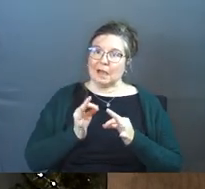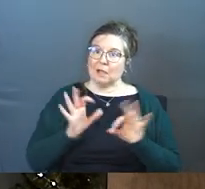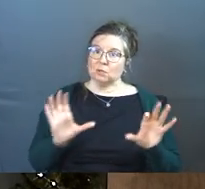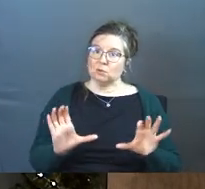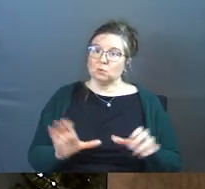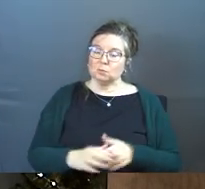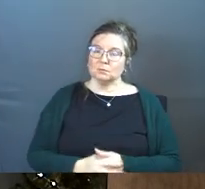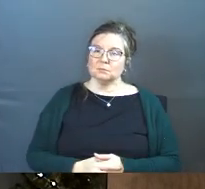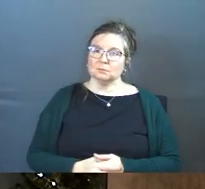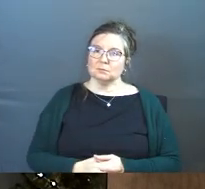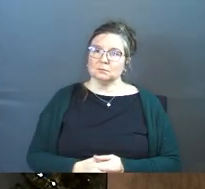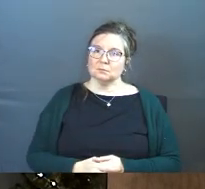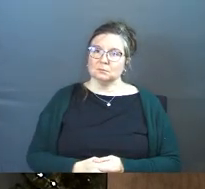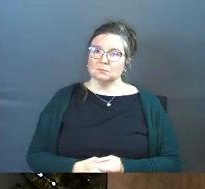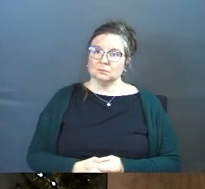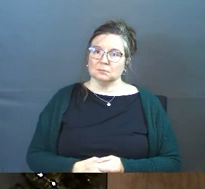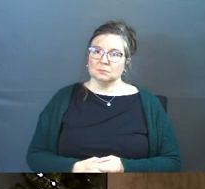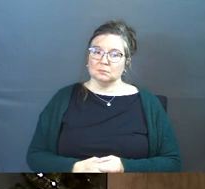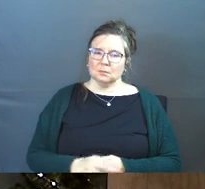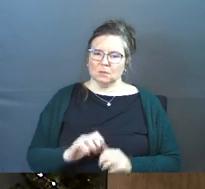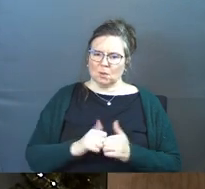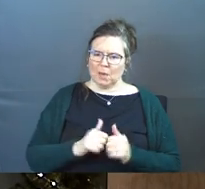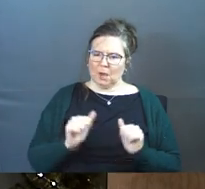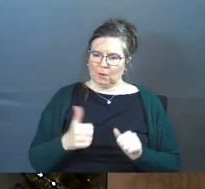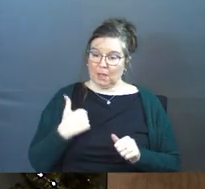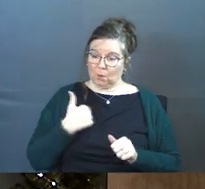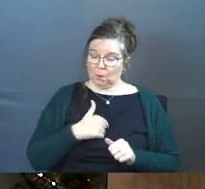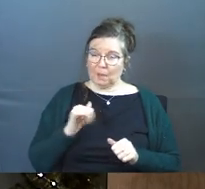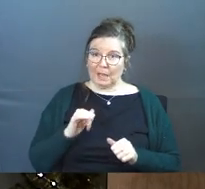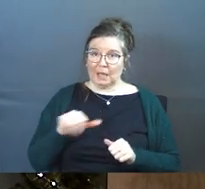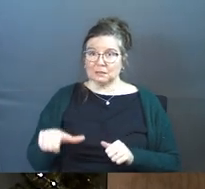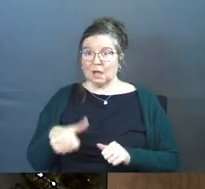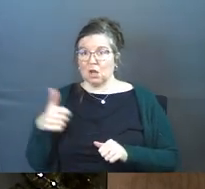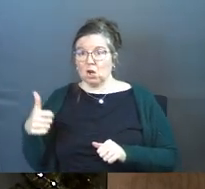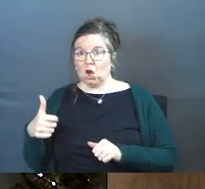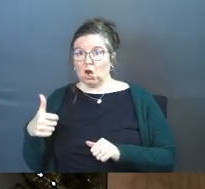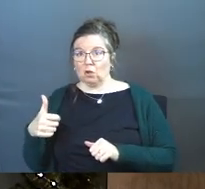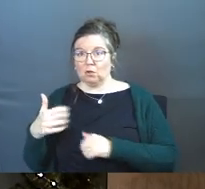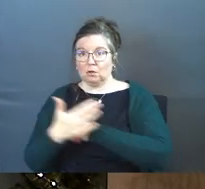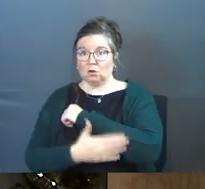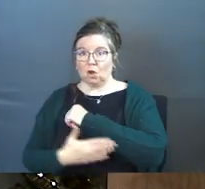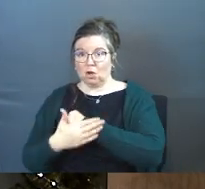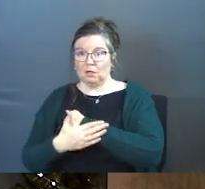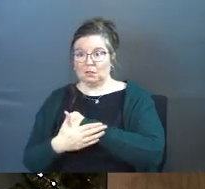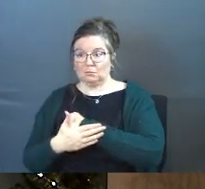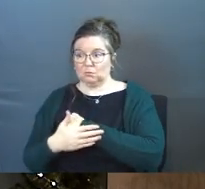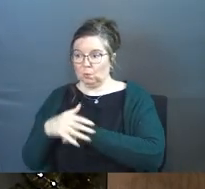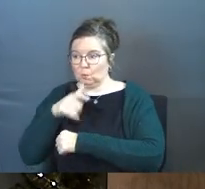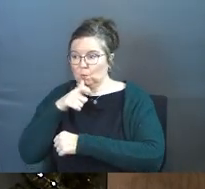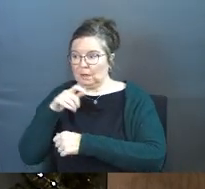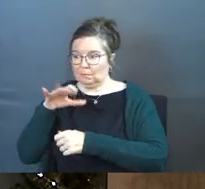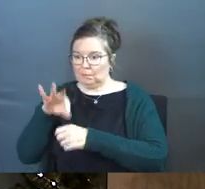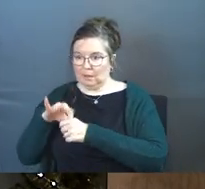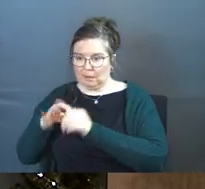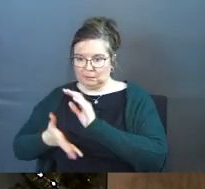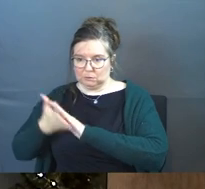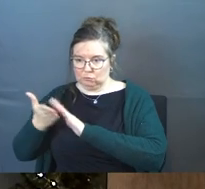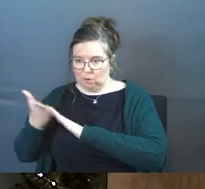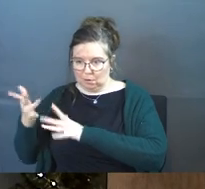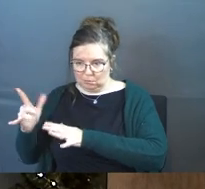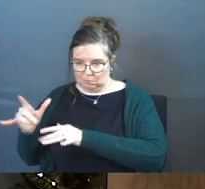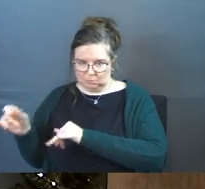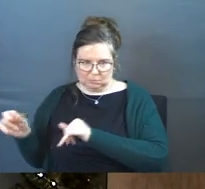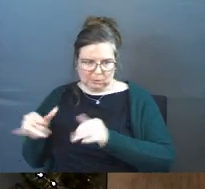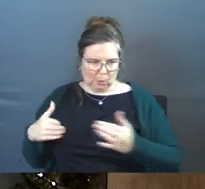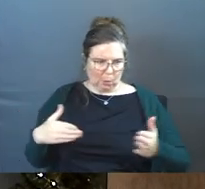to do. So how could we as another state democratically run state how